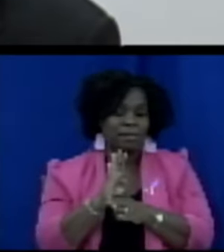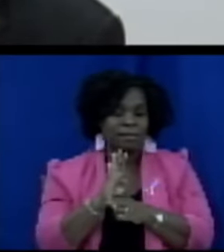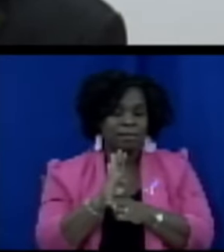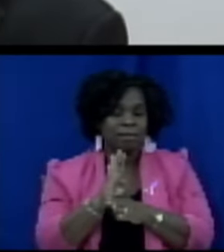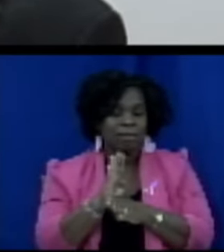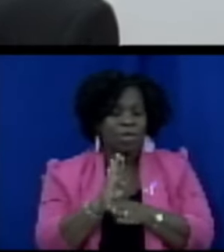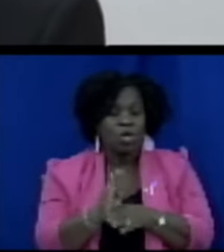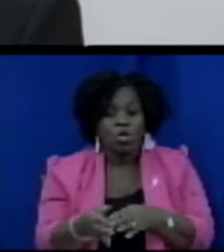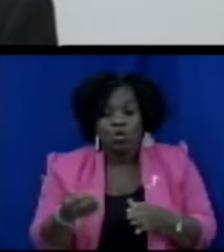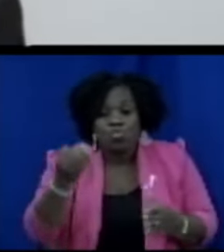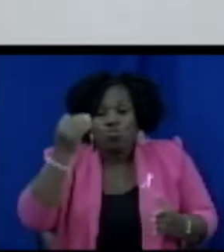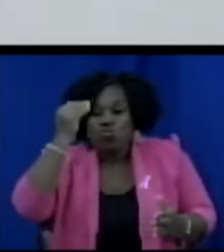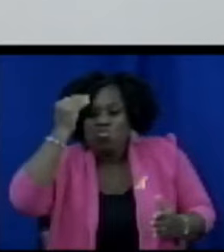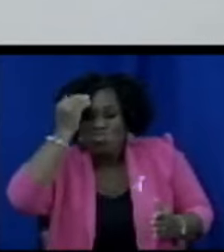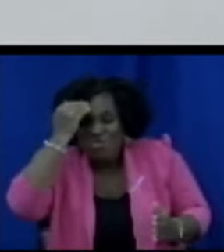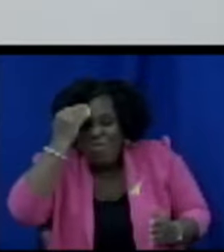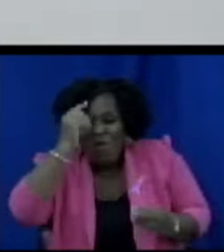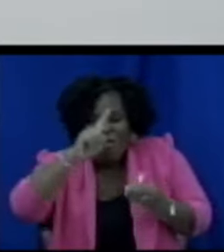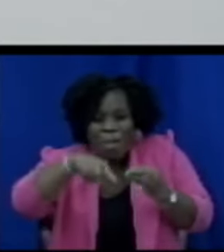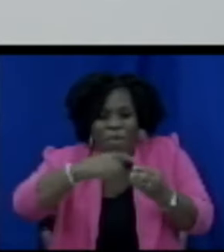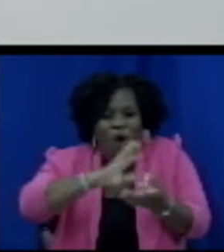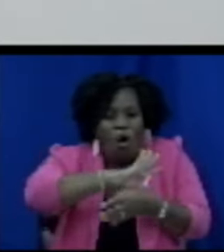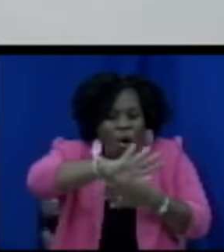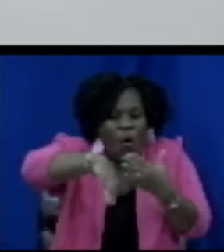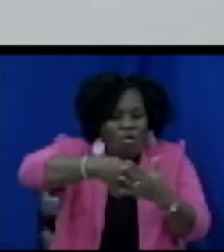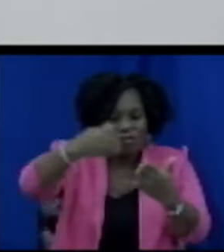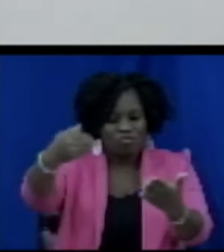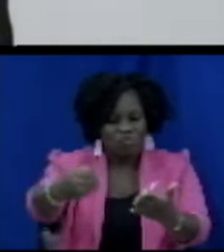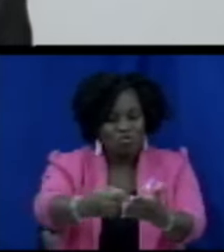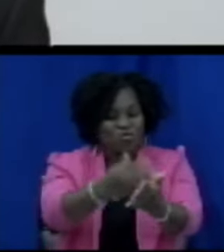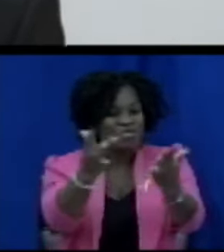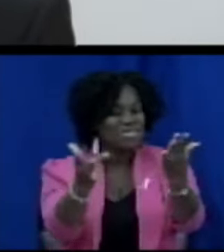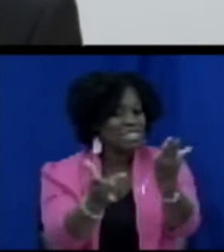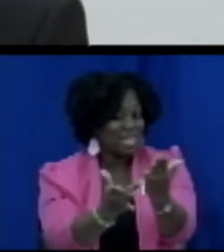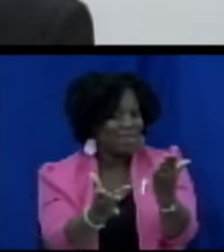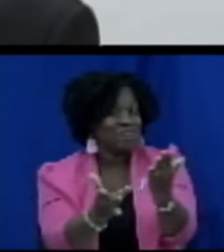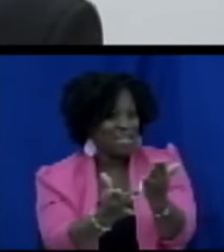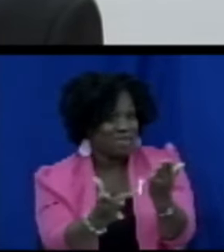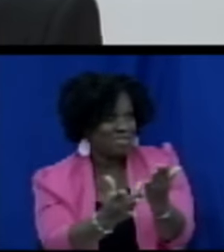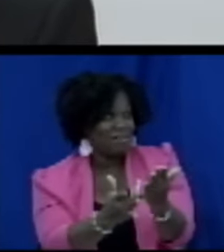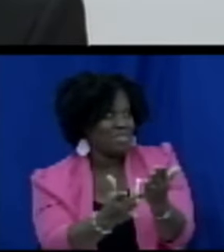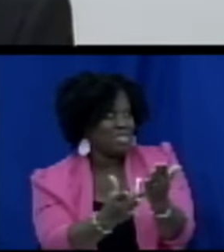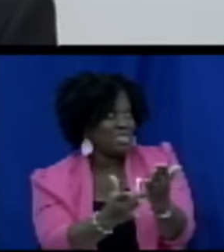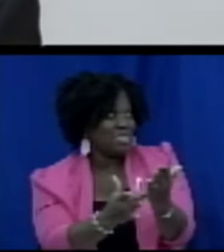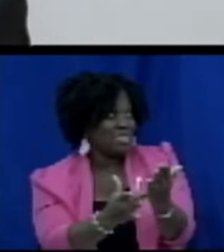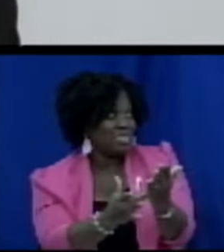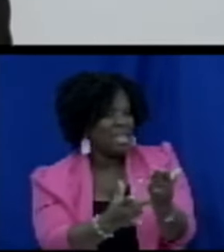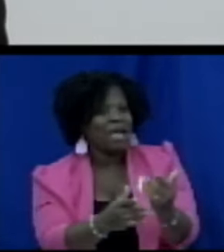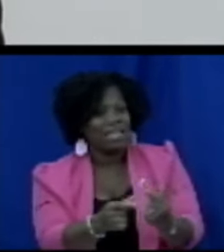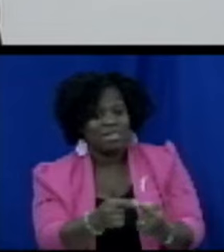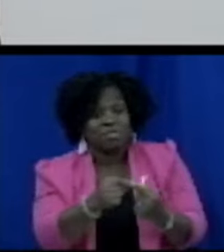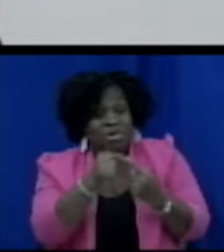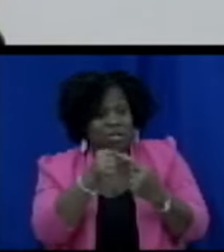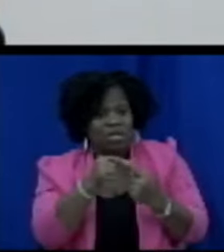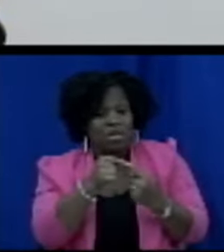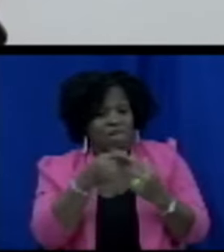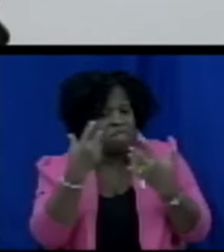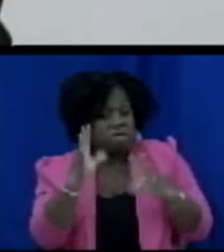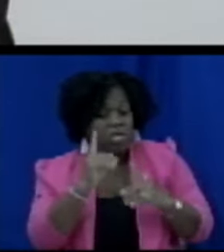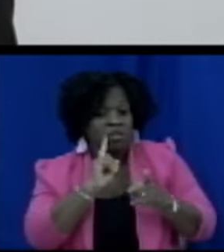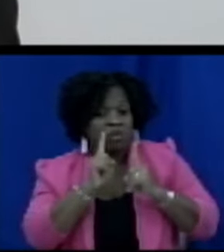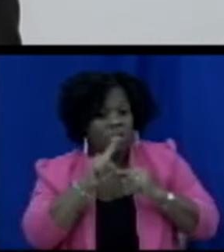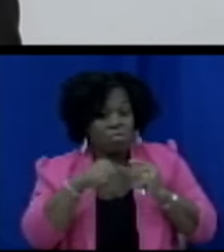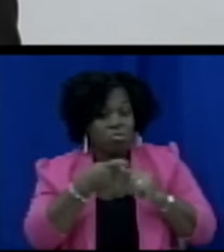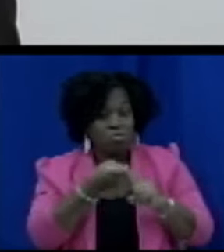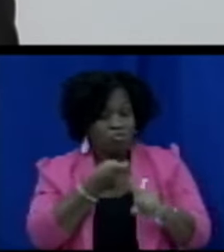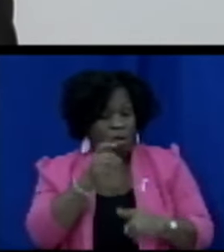emerging new technologies that are available to us and which have been mentioned specifically by my colleague from